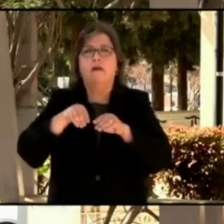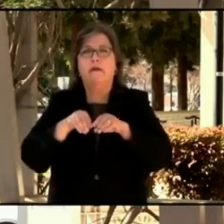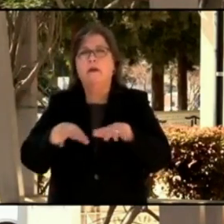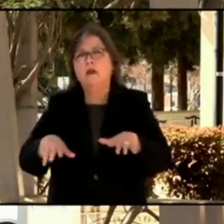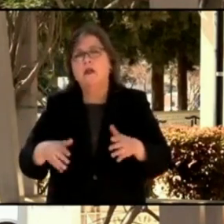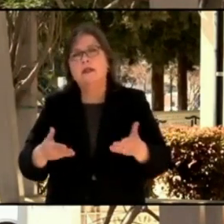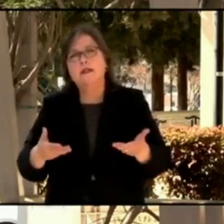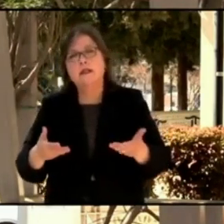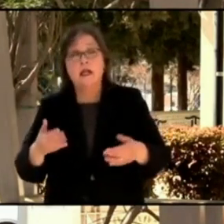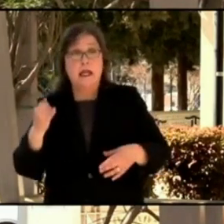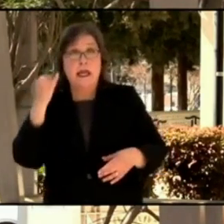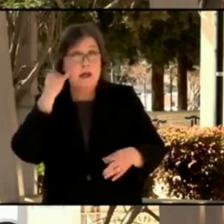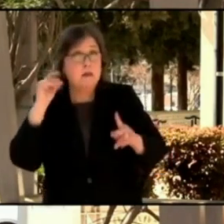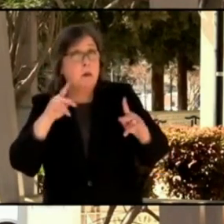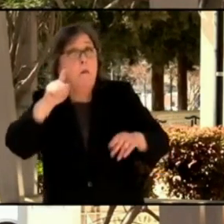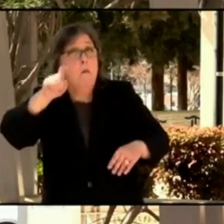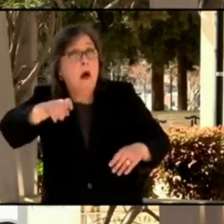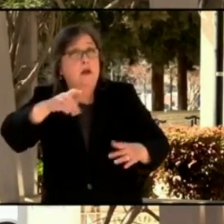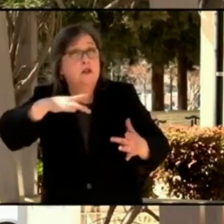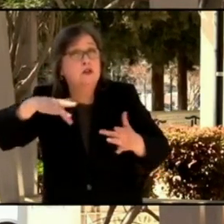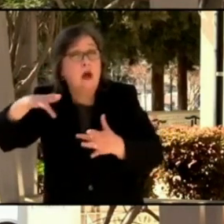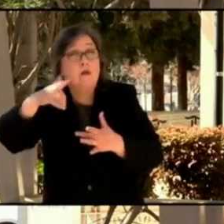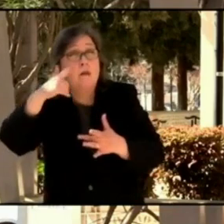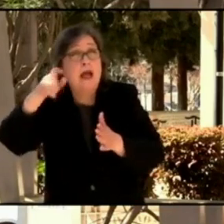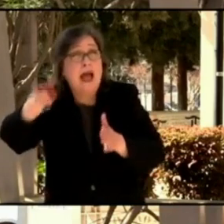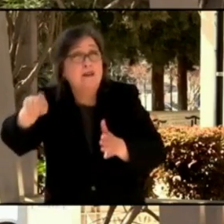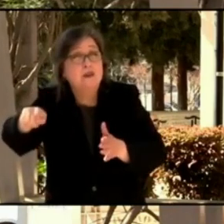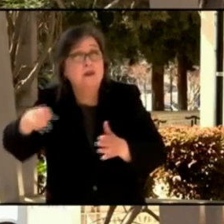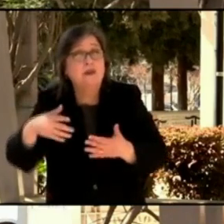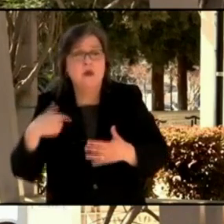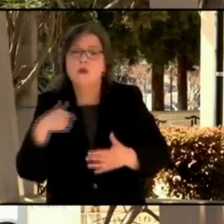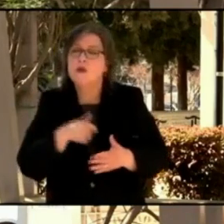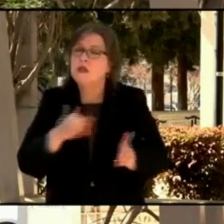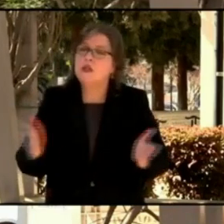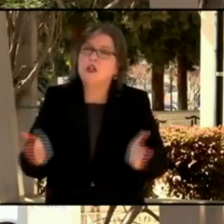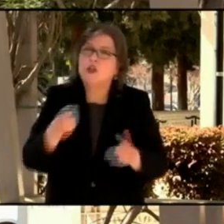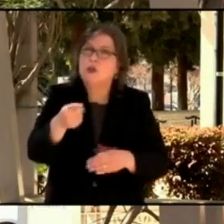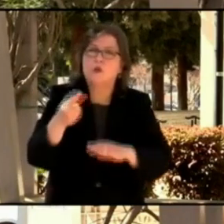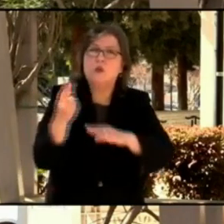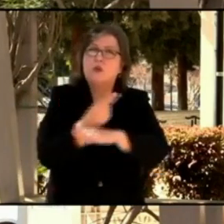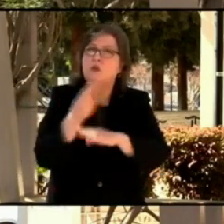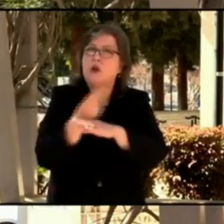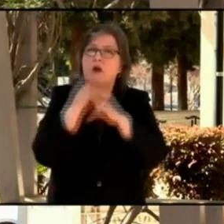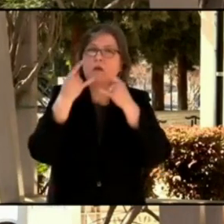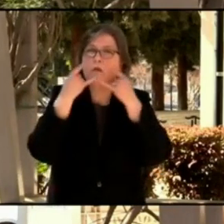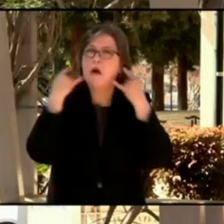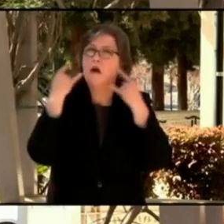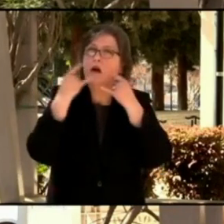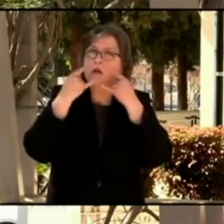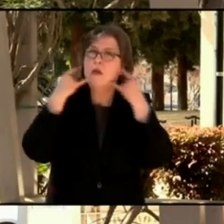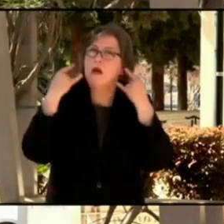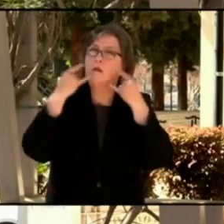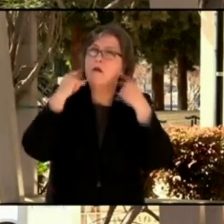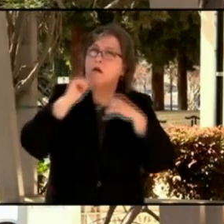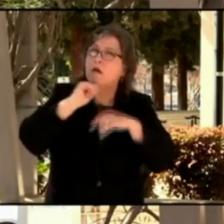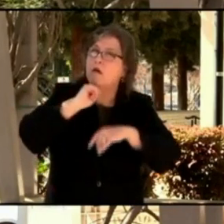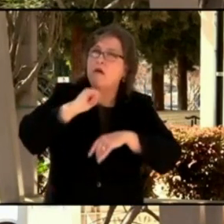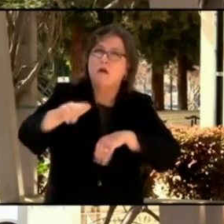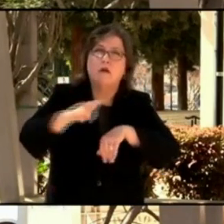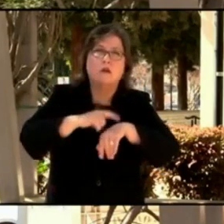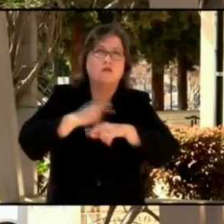it's essential. We urge people to one, wear masks consistently and two,